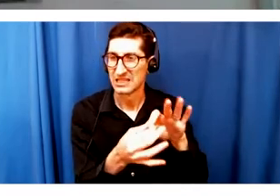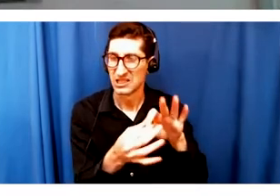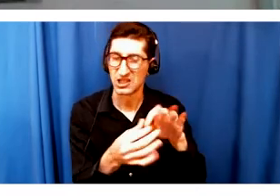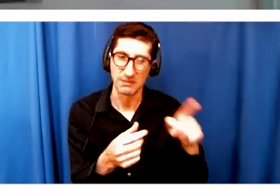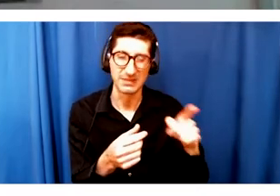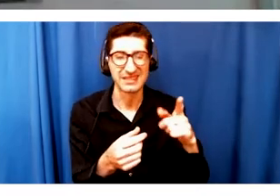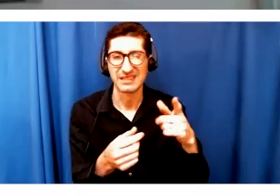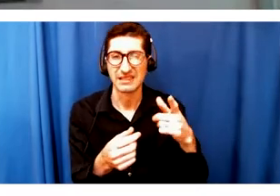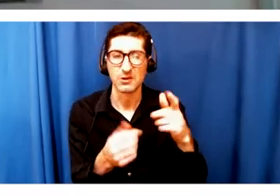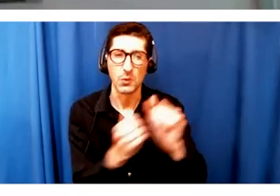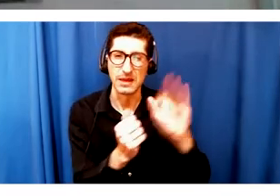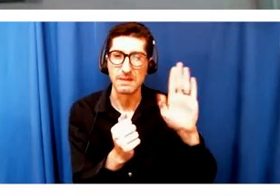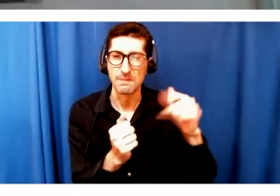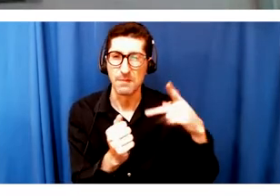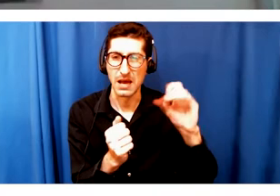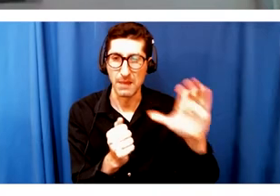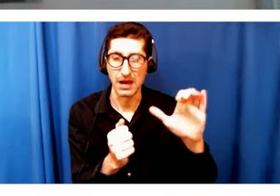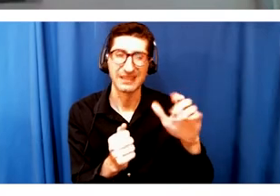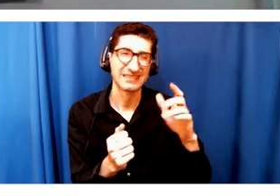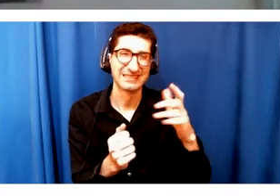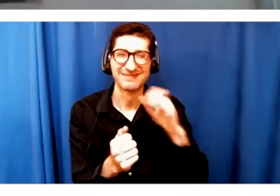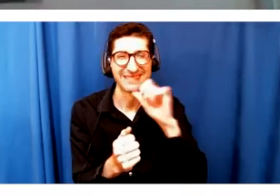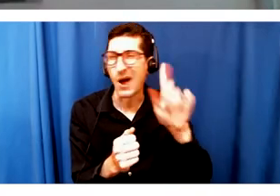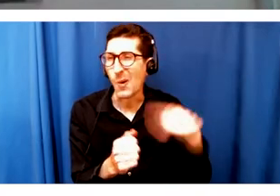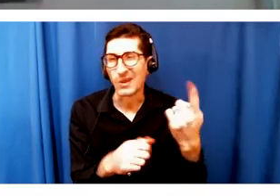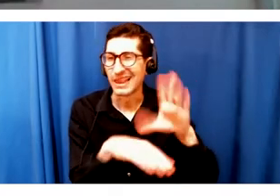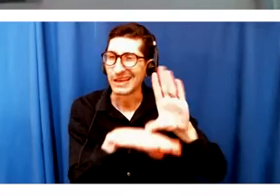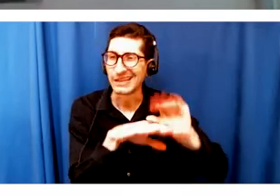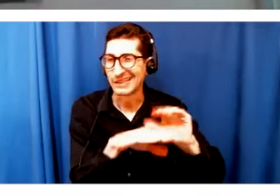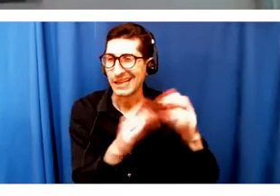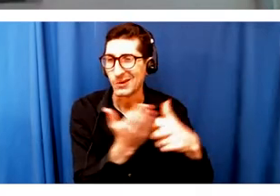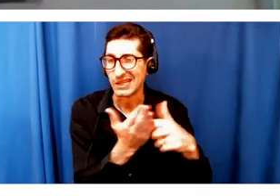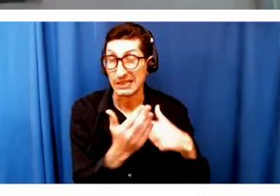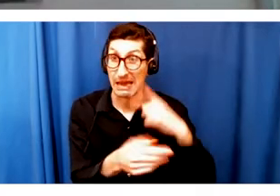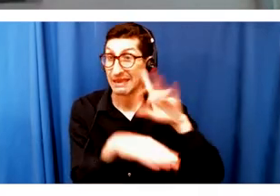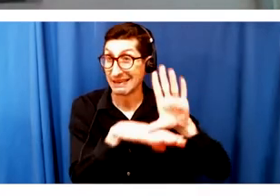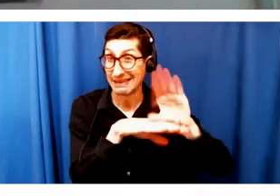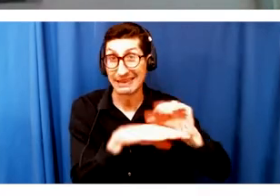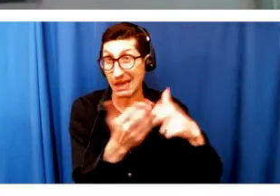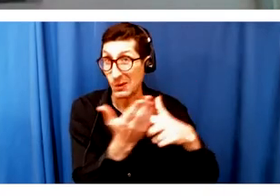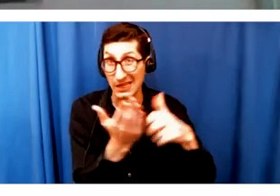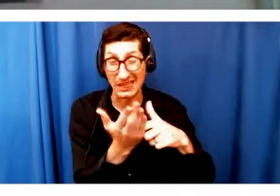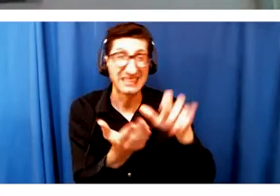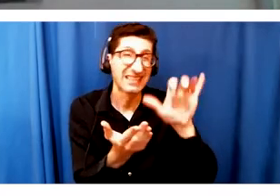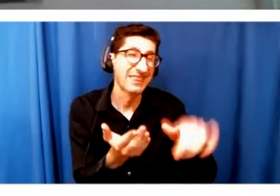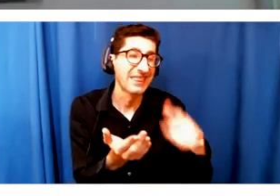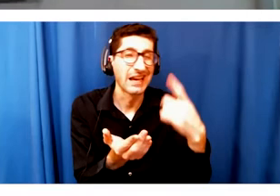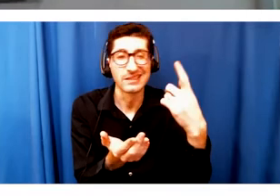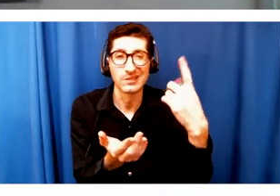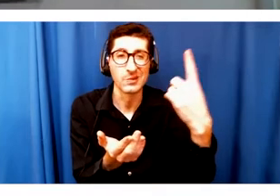continue to maintain. Discounts, to me, are often another way to assuage white guilt.